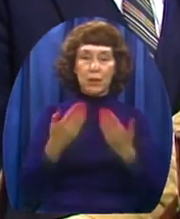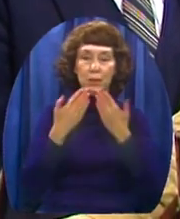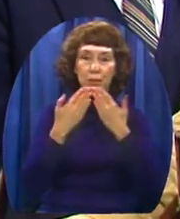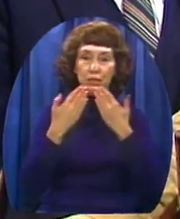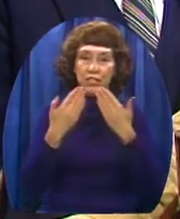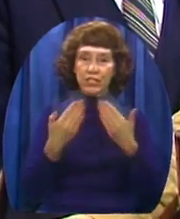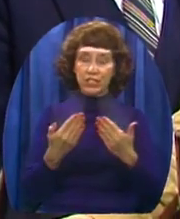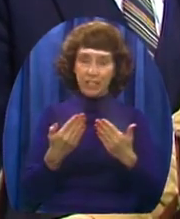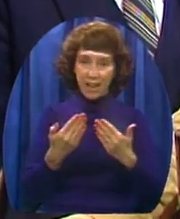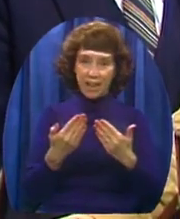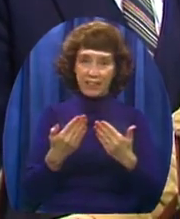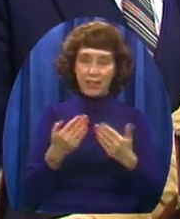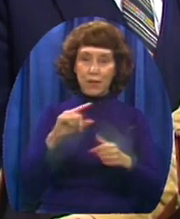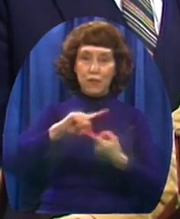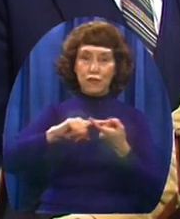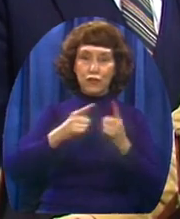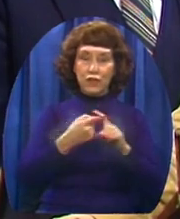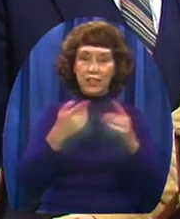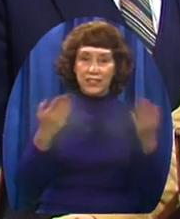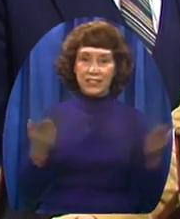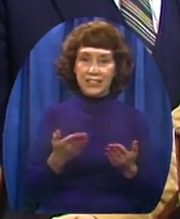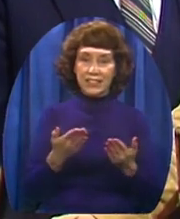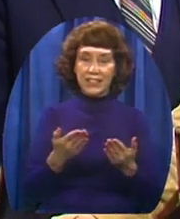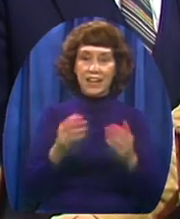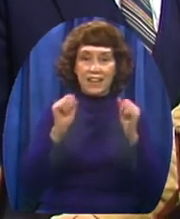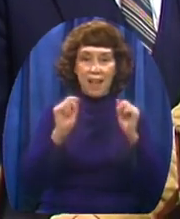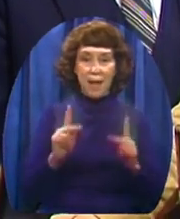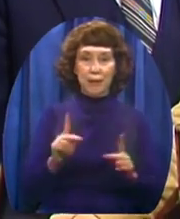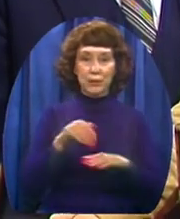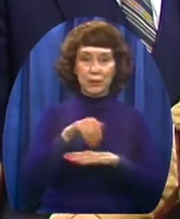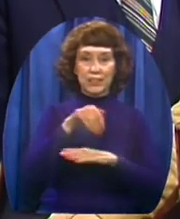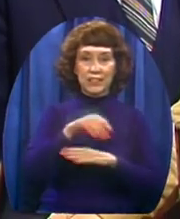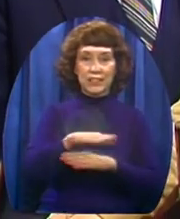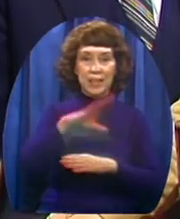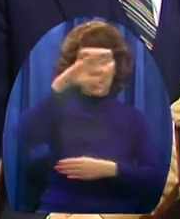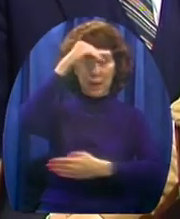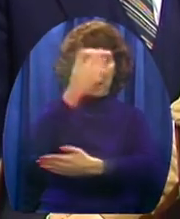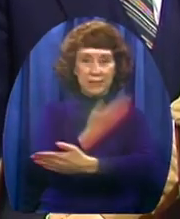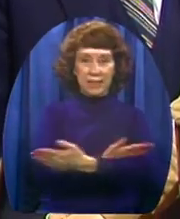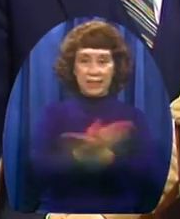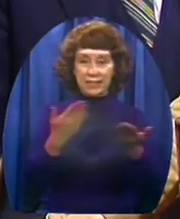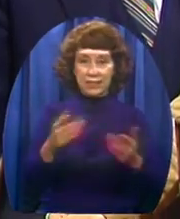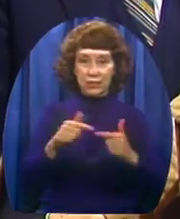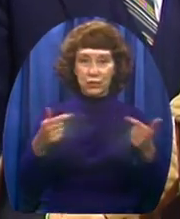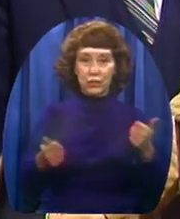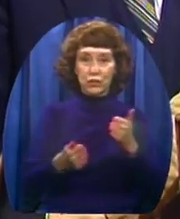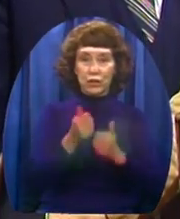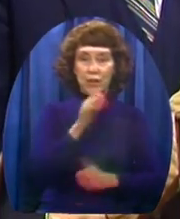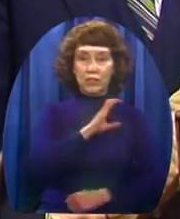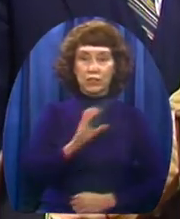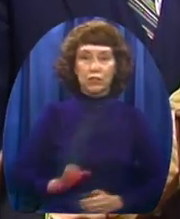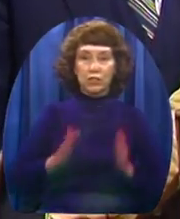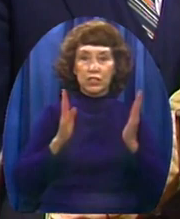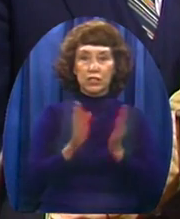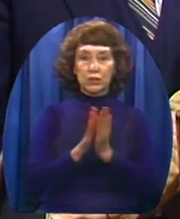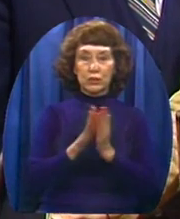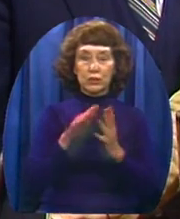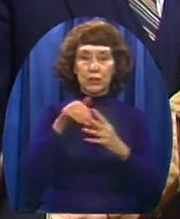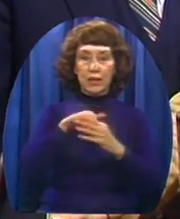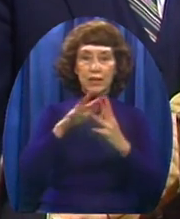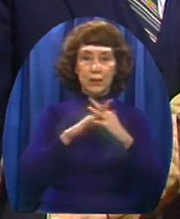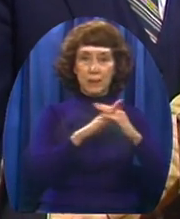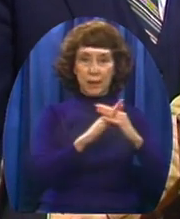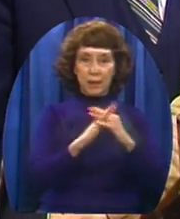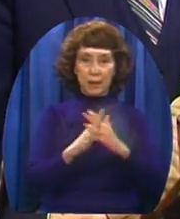appreciate the opportunity to send our boys to the greatest Christian school in America. We appreciate everybody here and